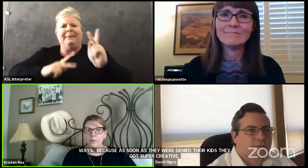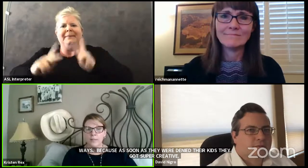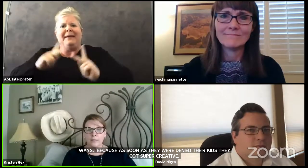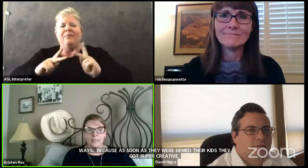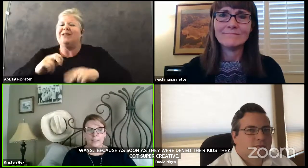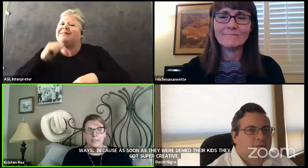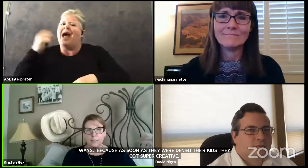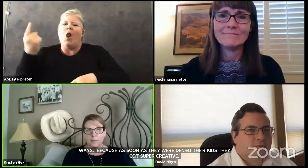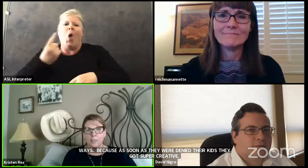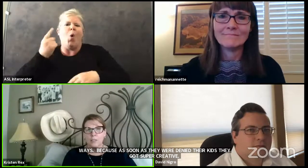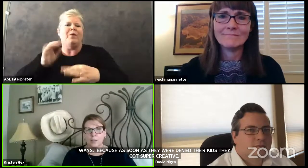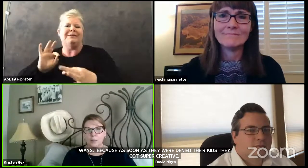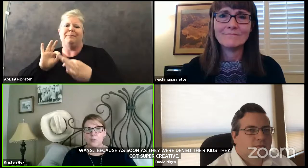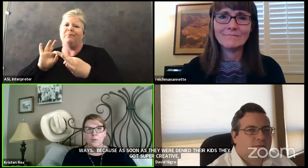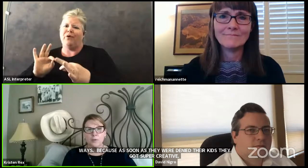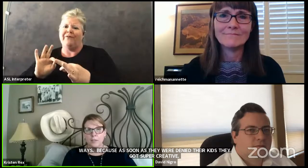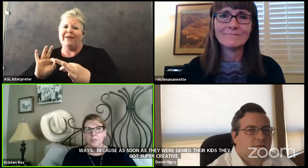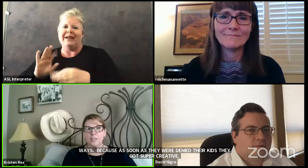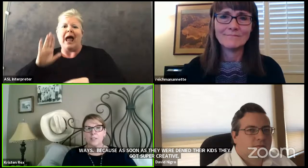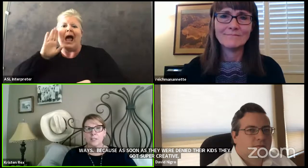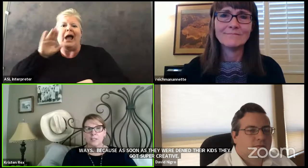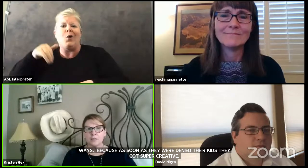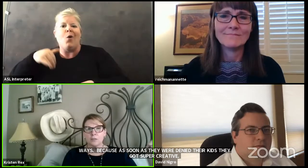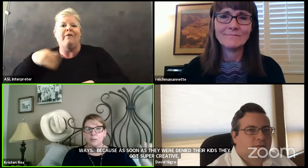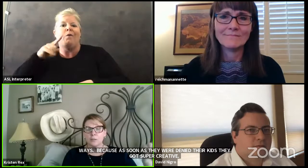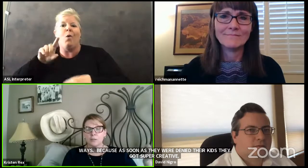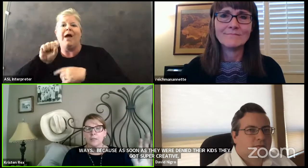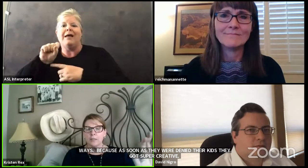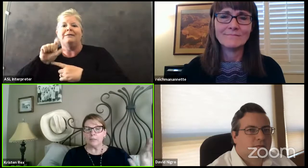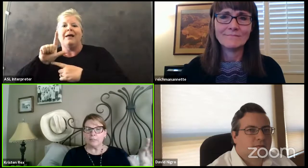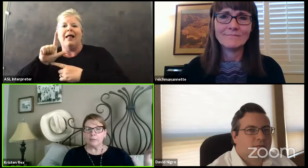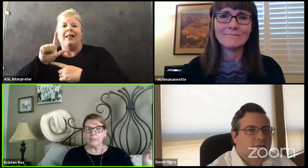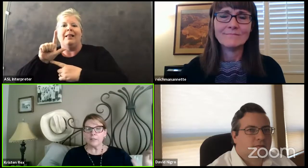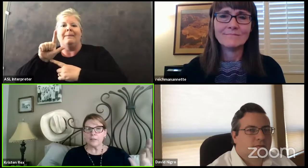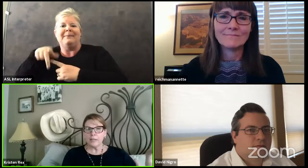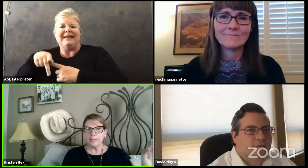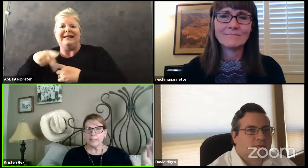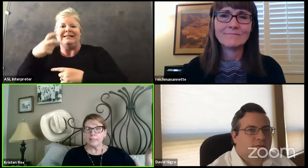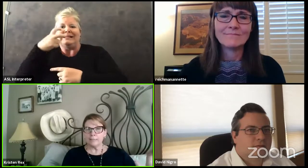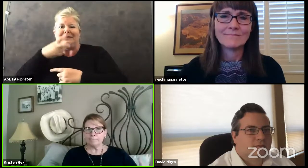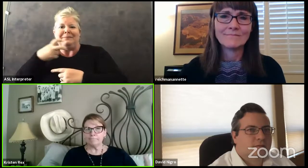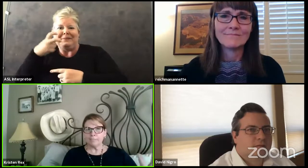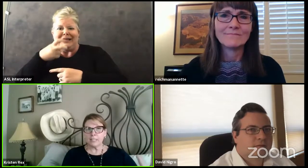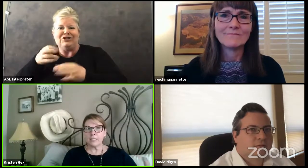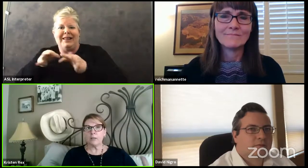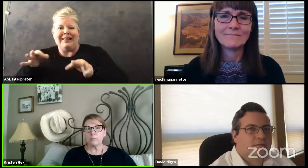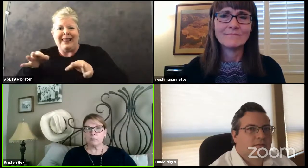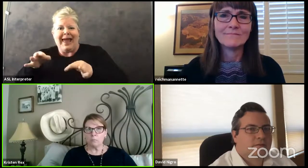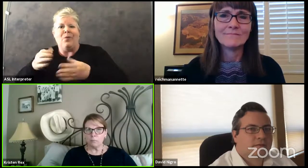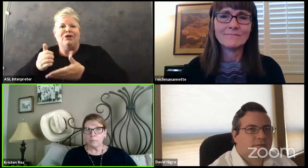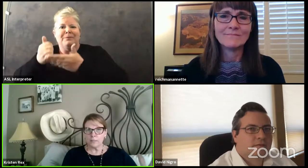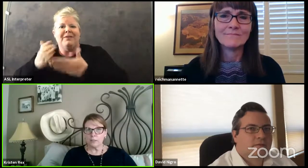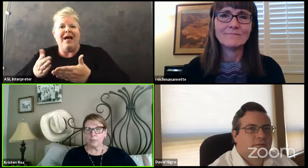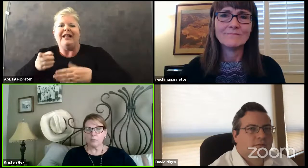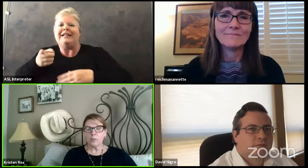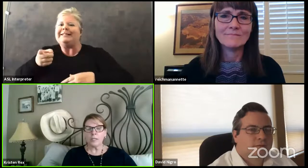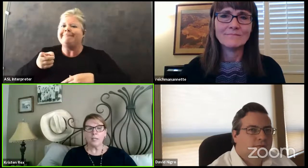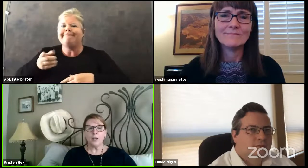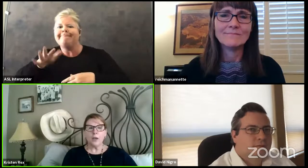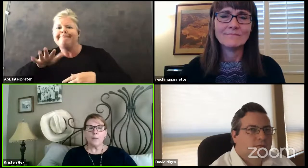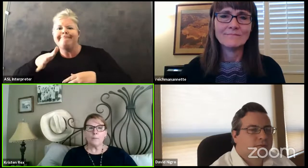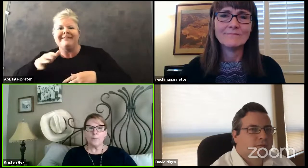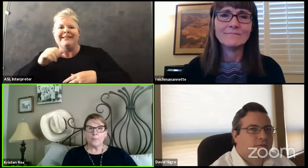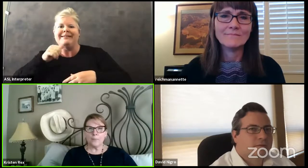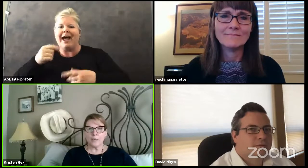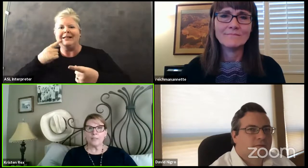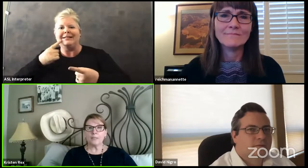I know that like a speech language pathologists and certain areas are it's, it's not necessarily working,